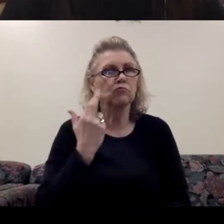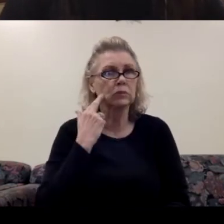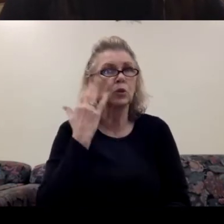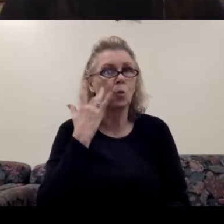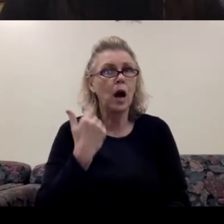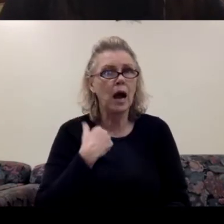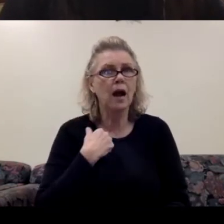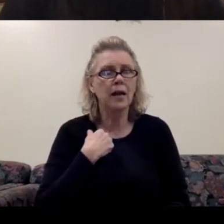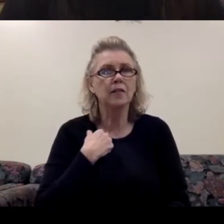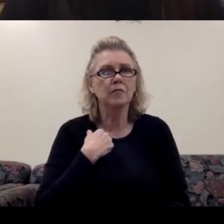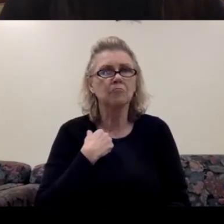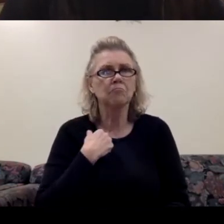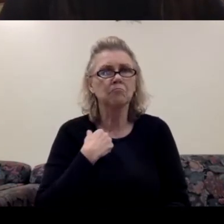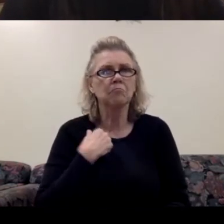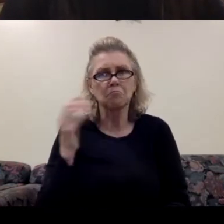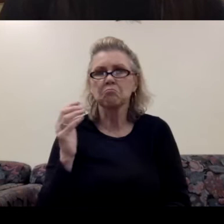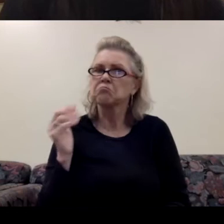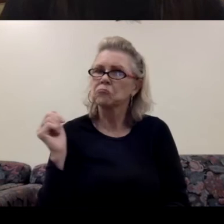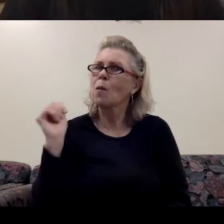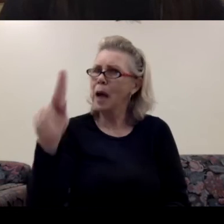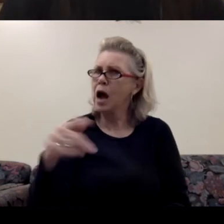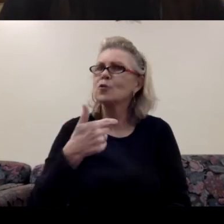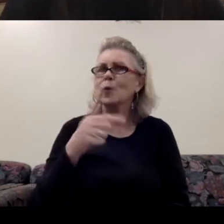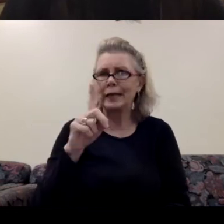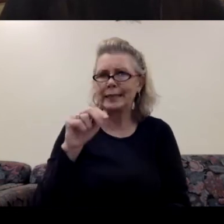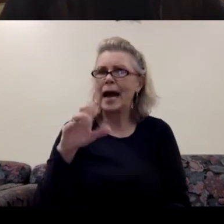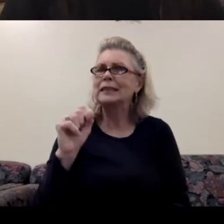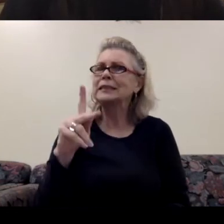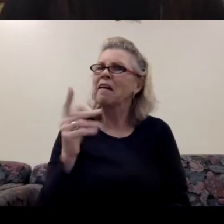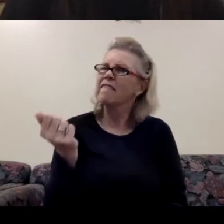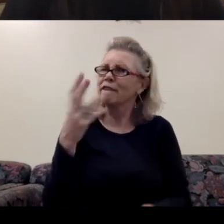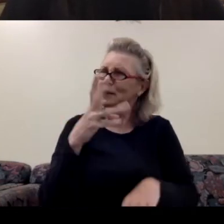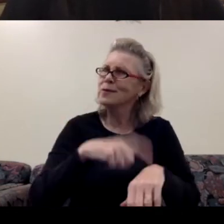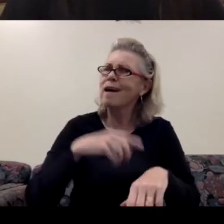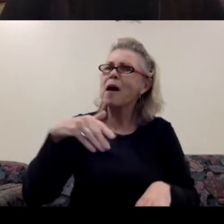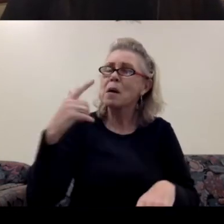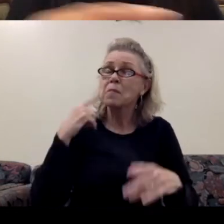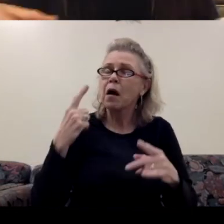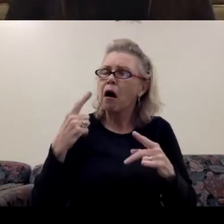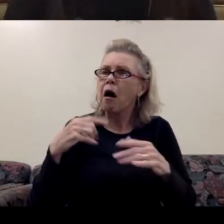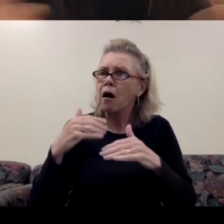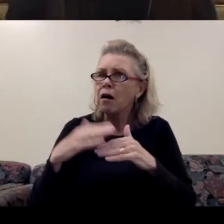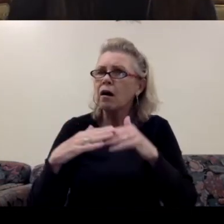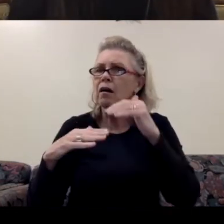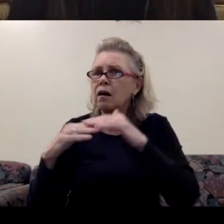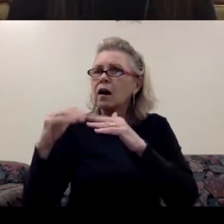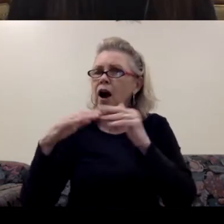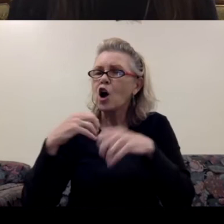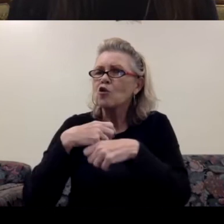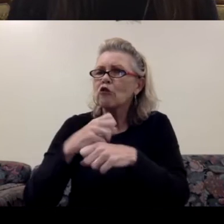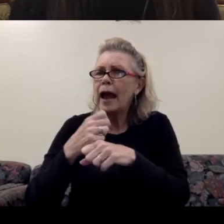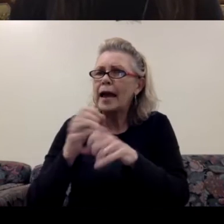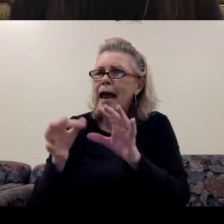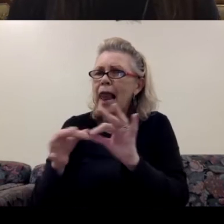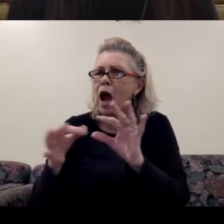returned to, to Dansk several times, because we create a language for us, which was not, not based